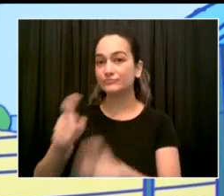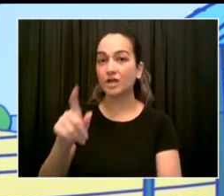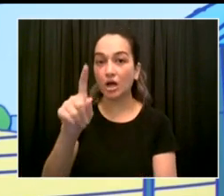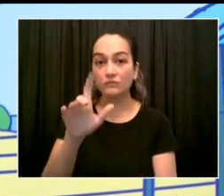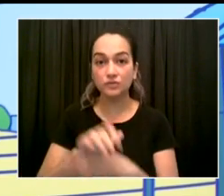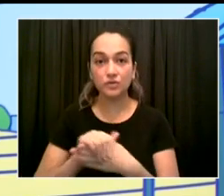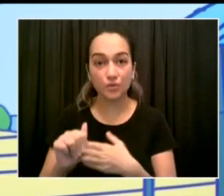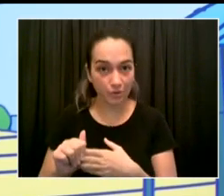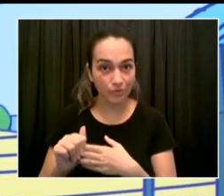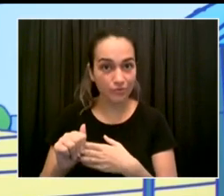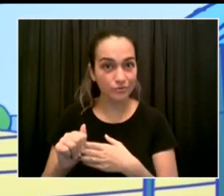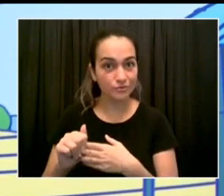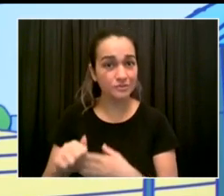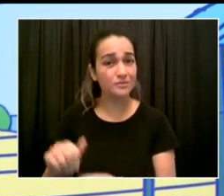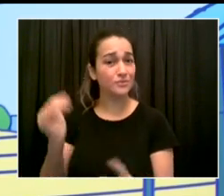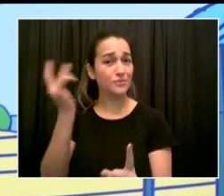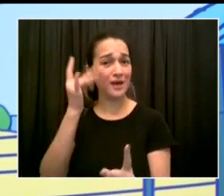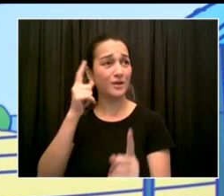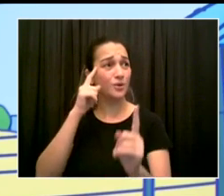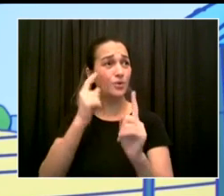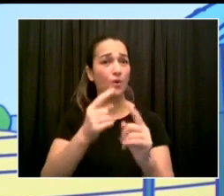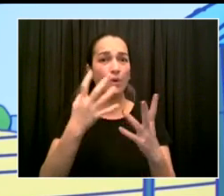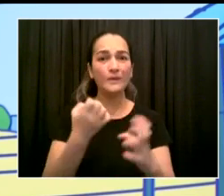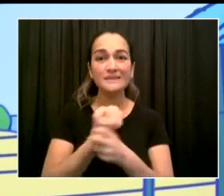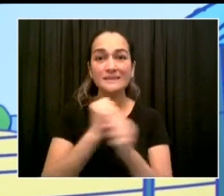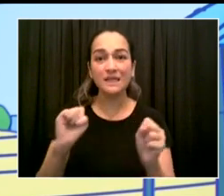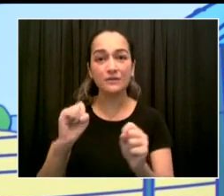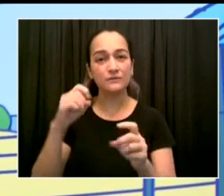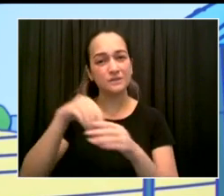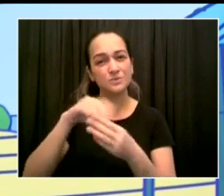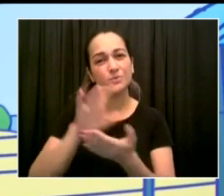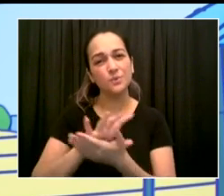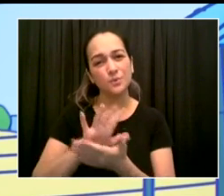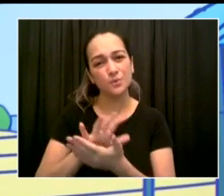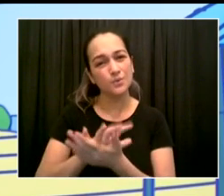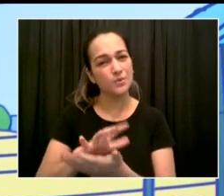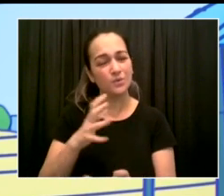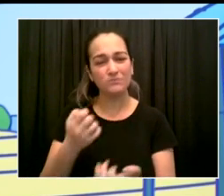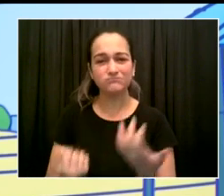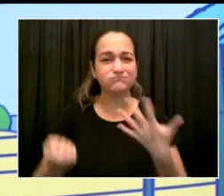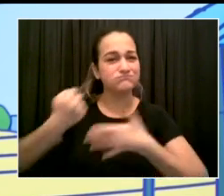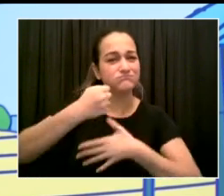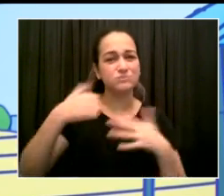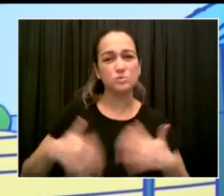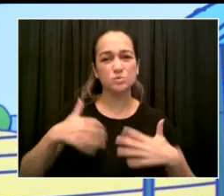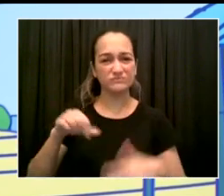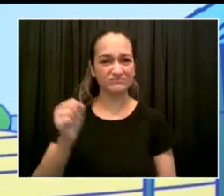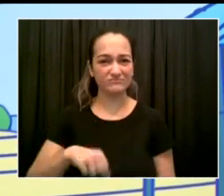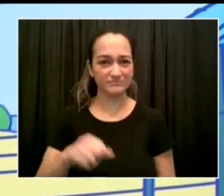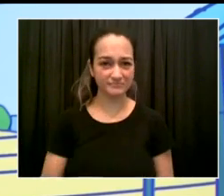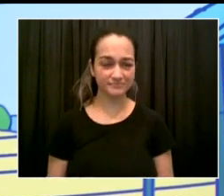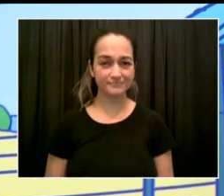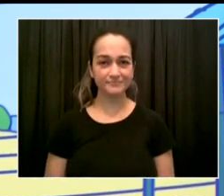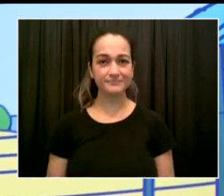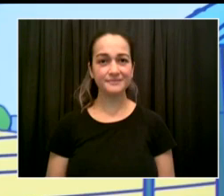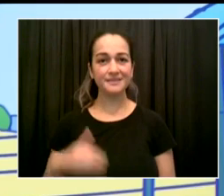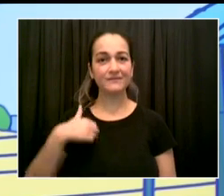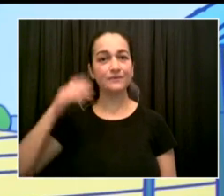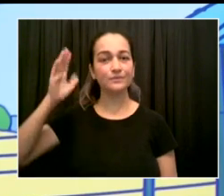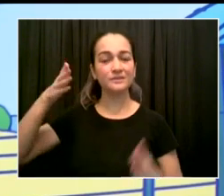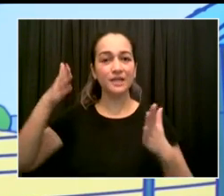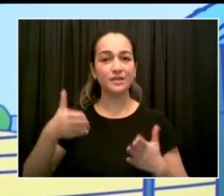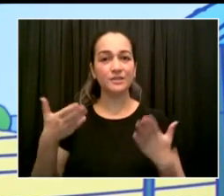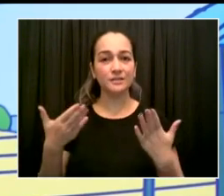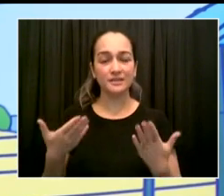is going to be a difference maker. I want you to hear from someone I have just immense respect for. We